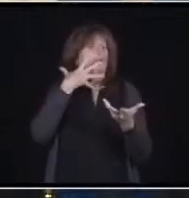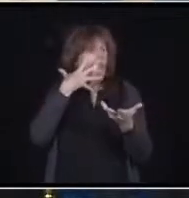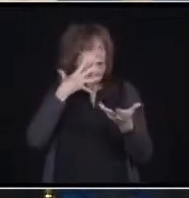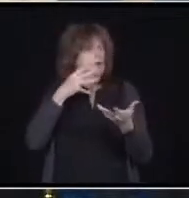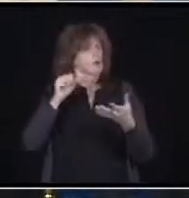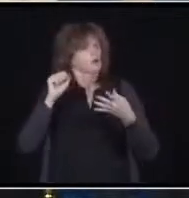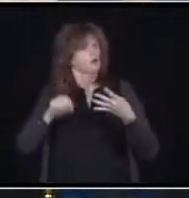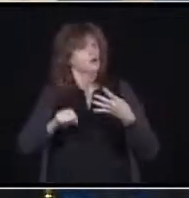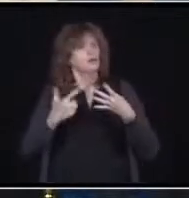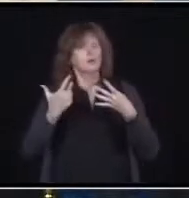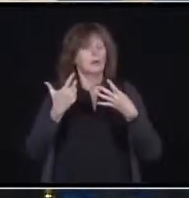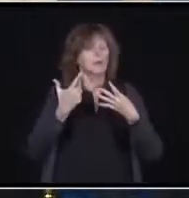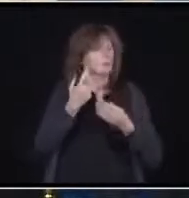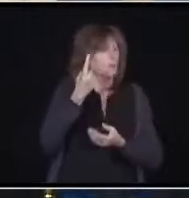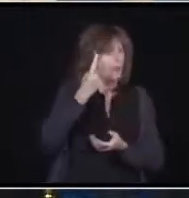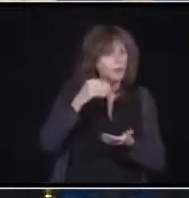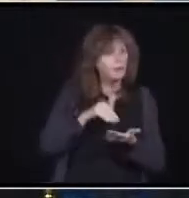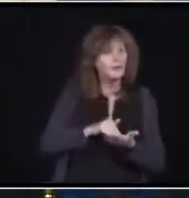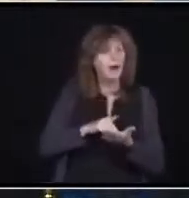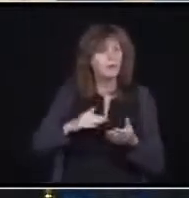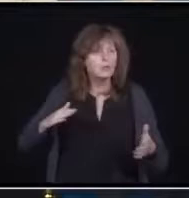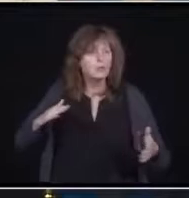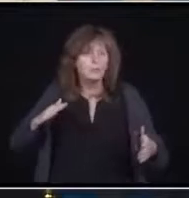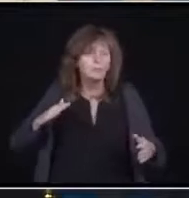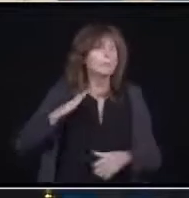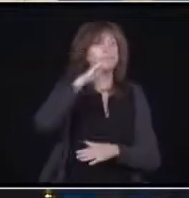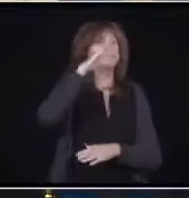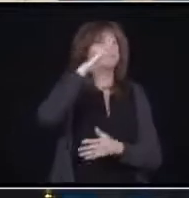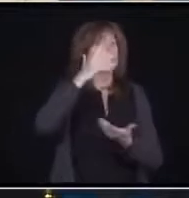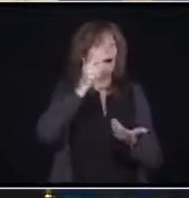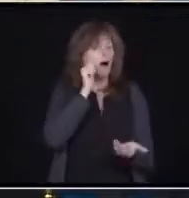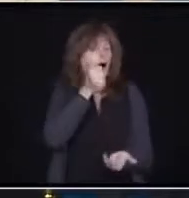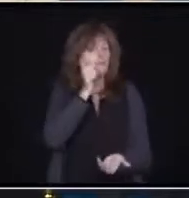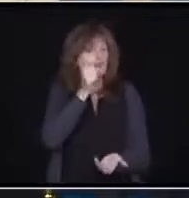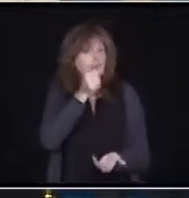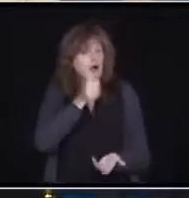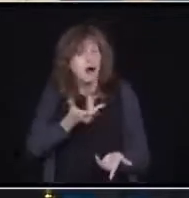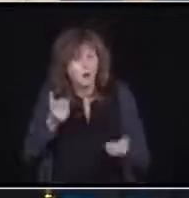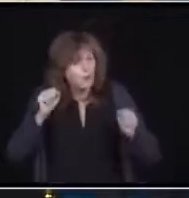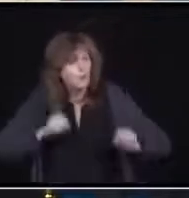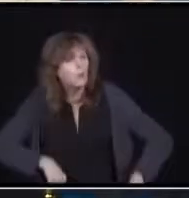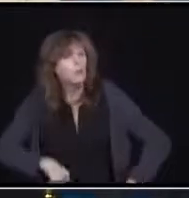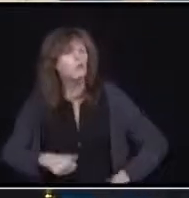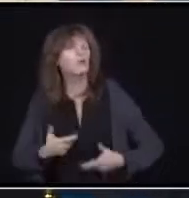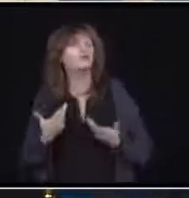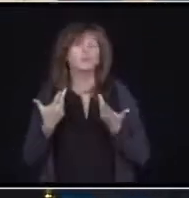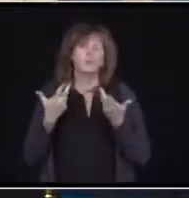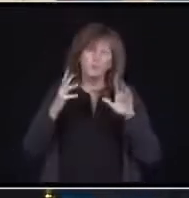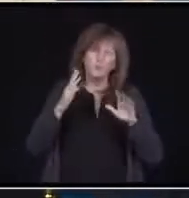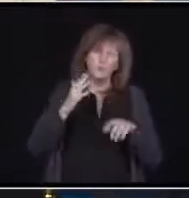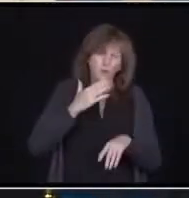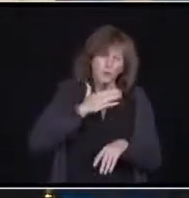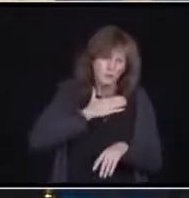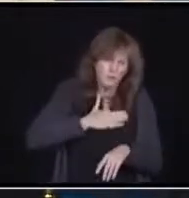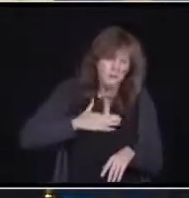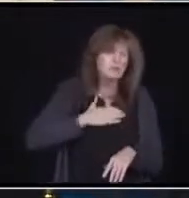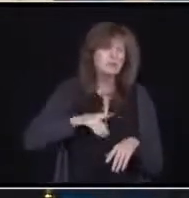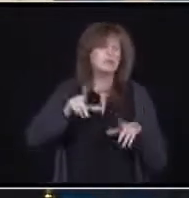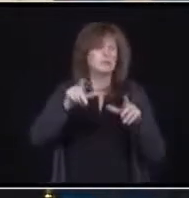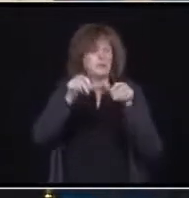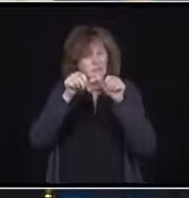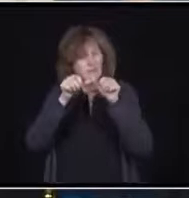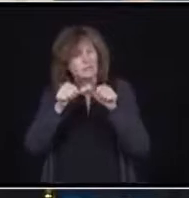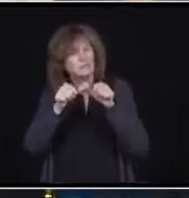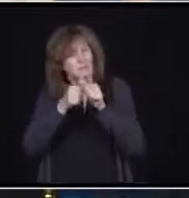I have to keep saying, please don't let your guard down. Please follow the public health measures. Think about the